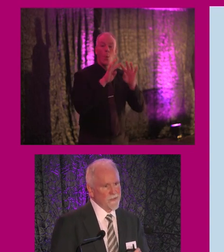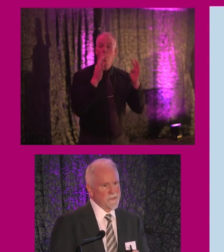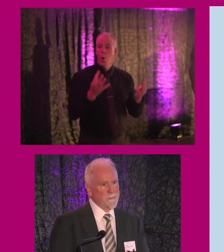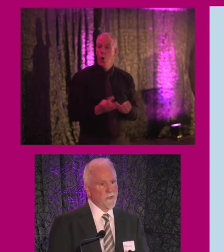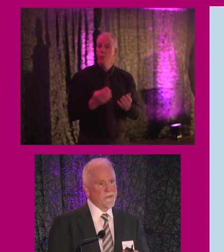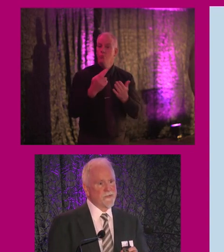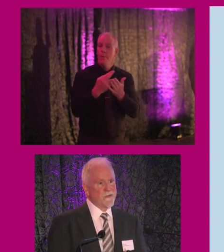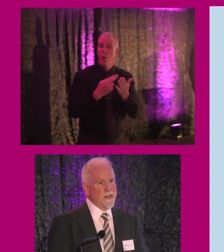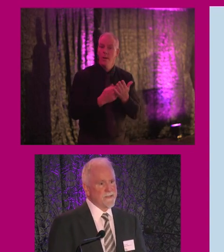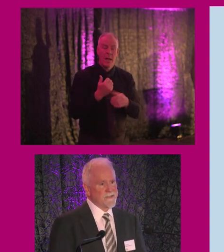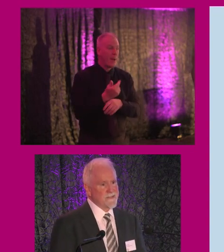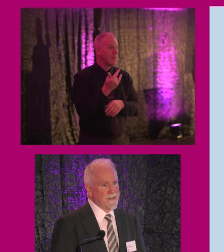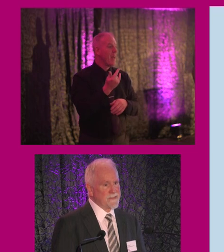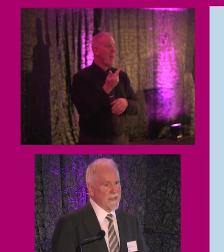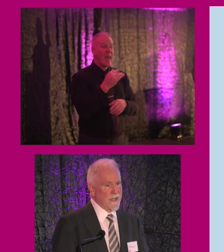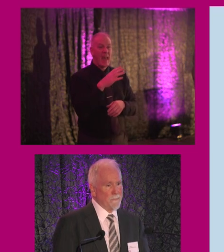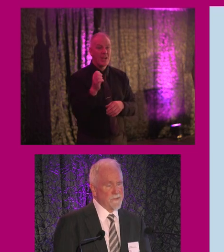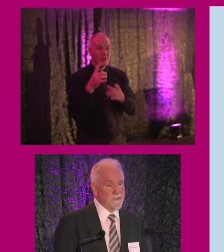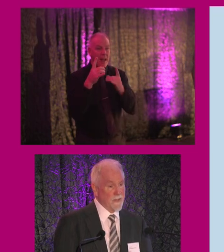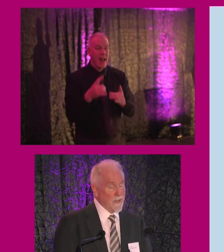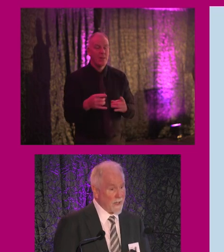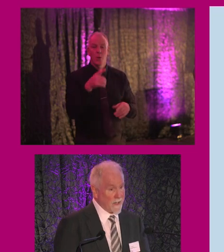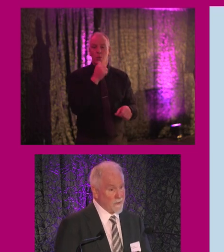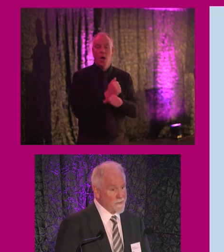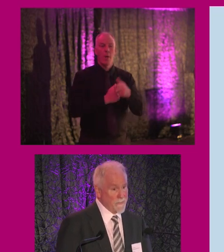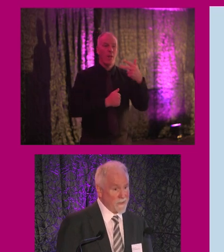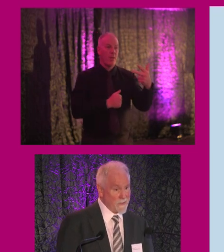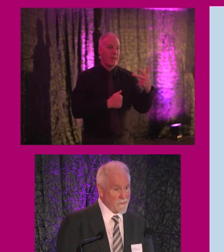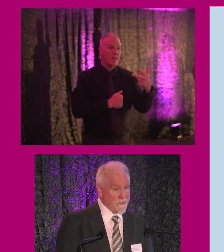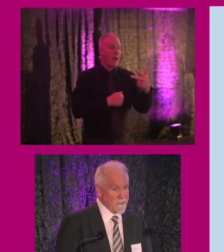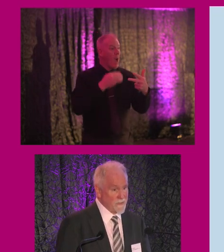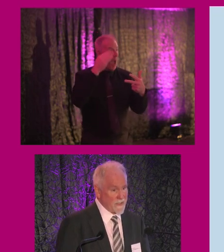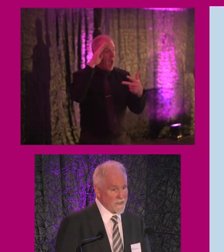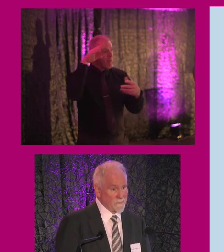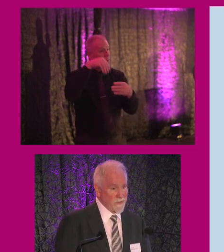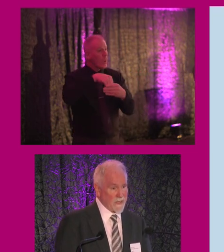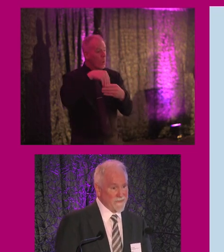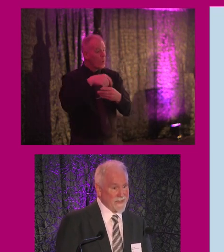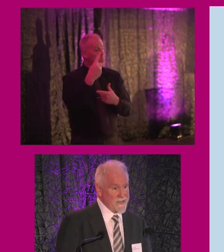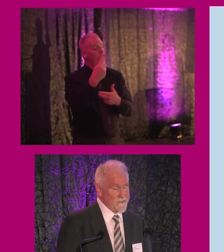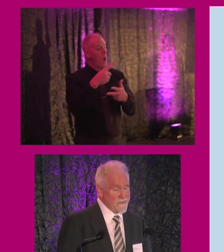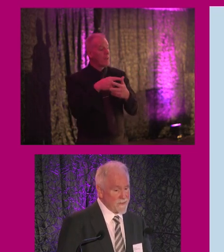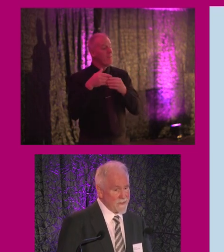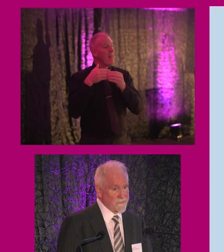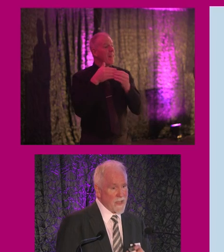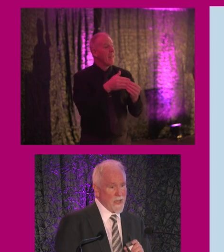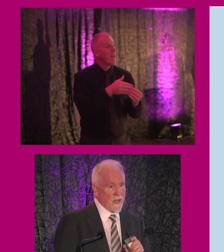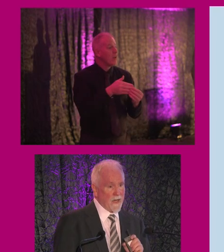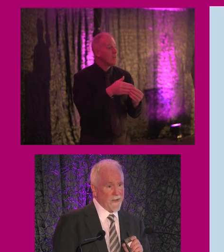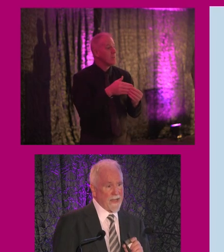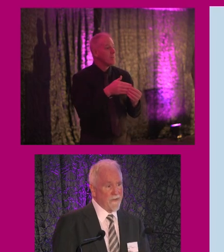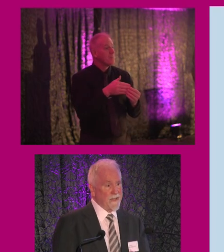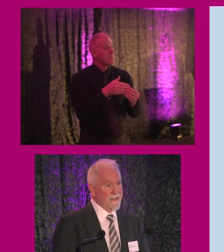talked about three distinct elements. Ireland being included as one of the leaders in this